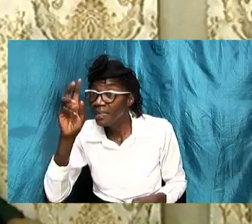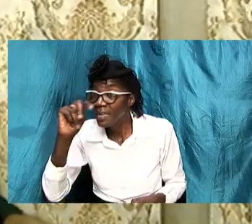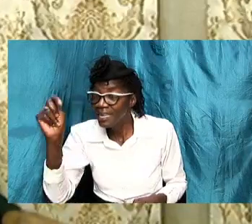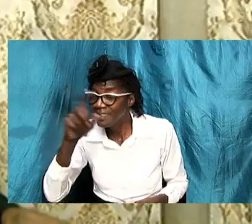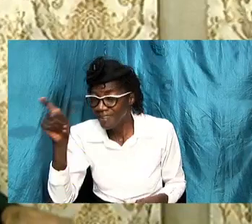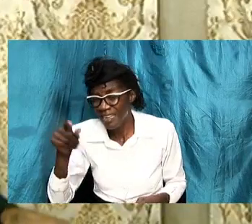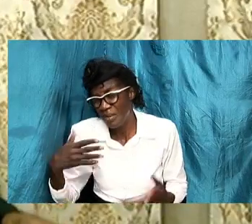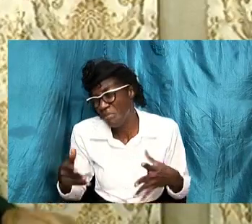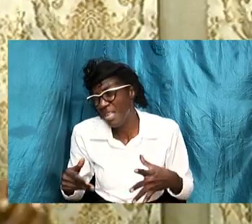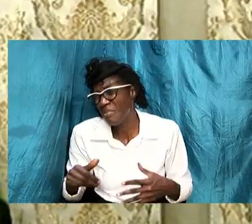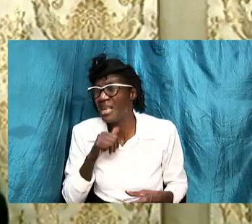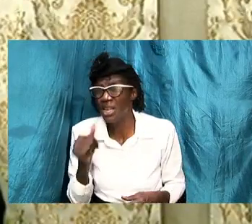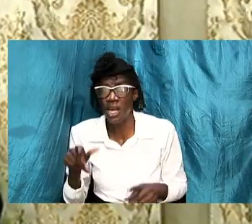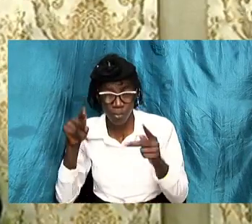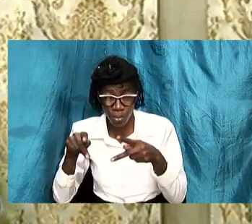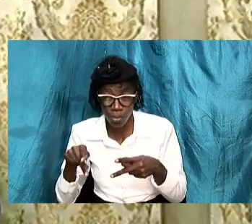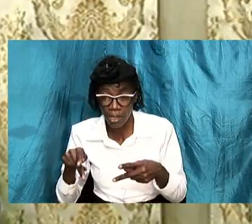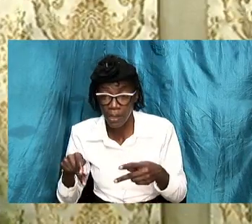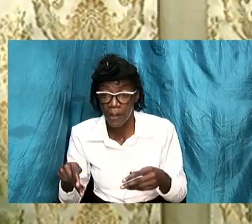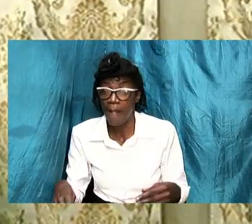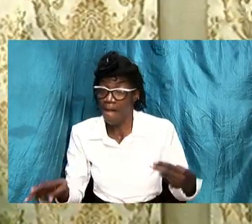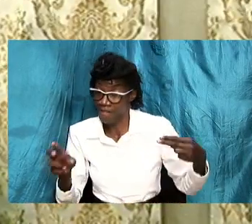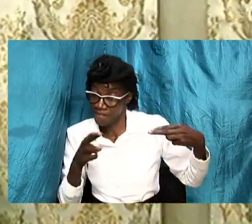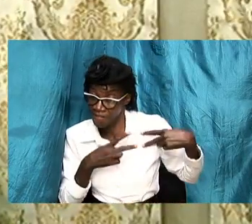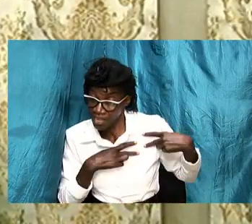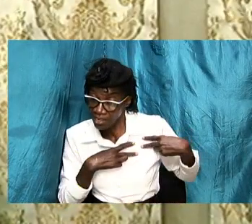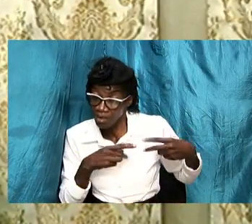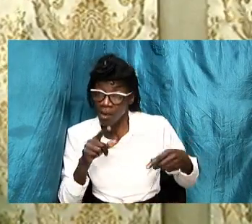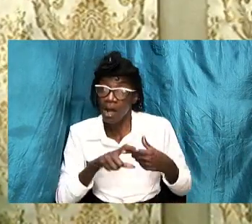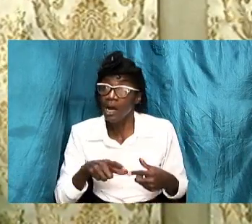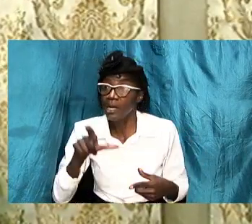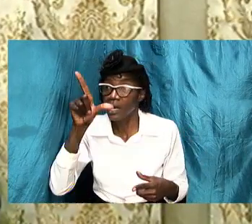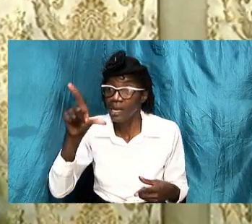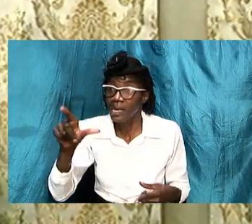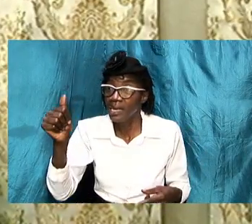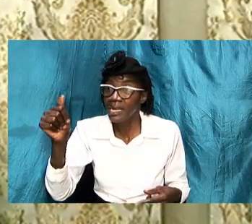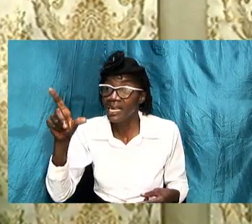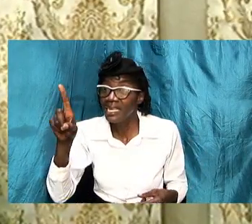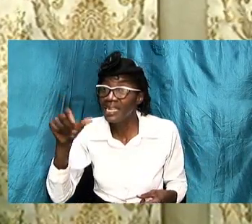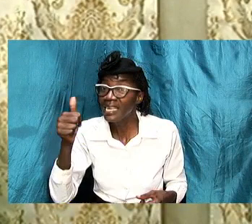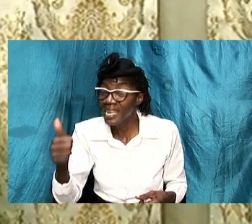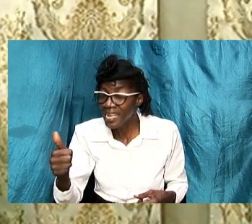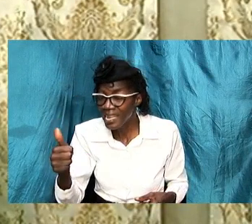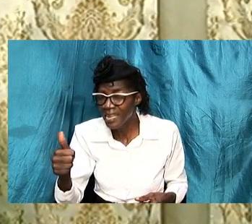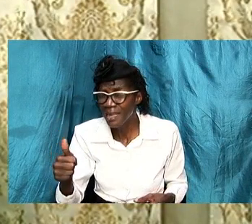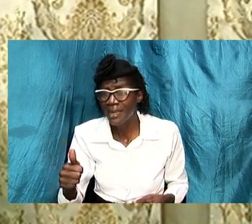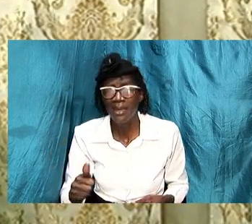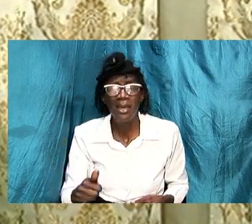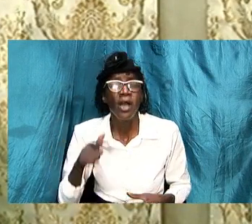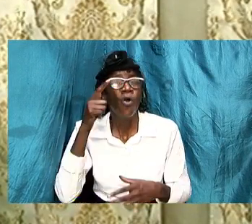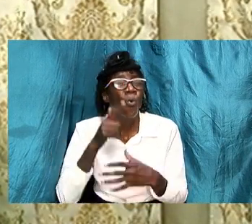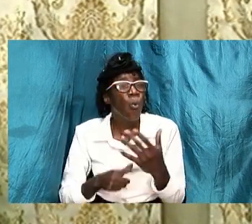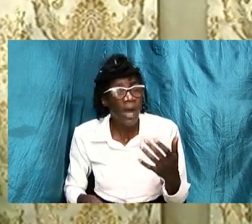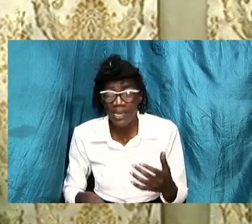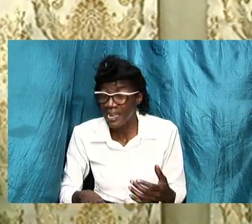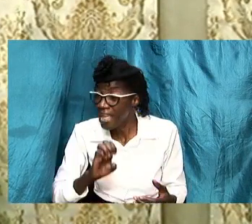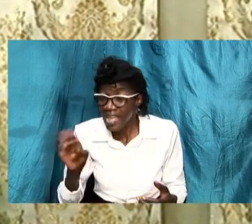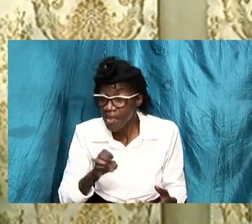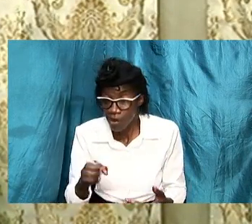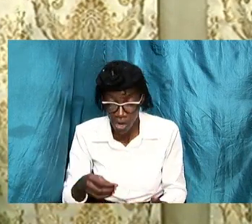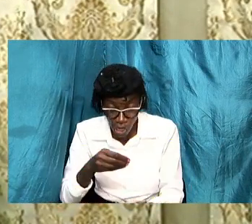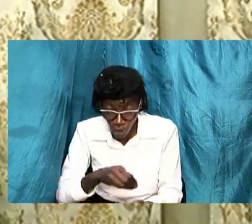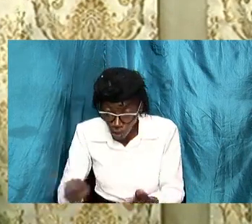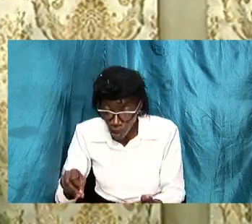no but anything that we put value on whatever it costs we will